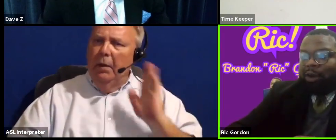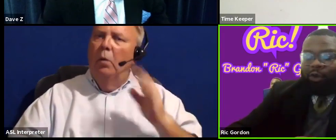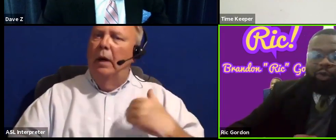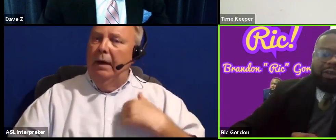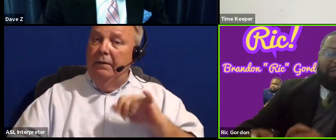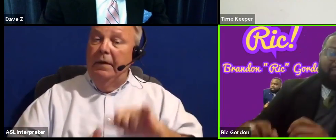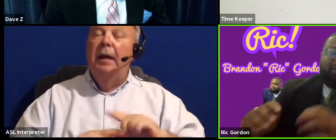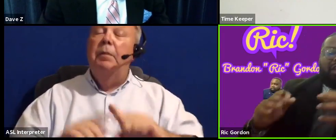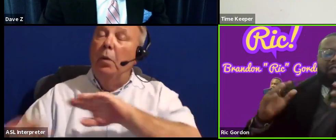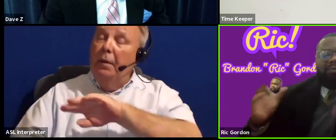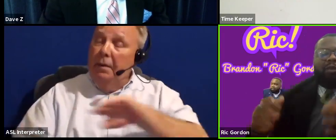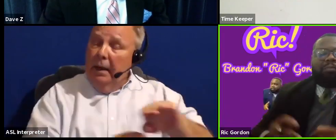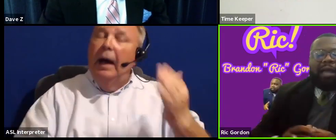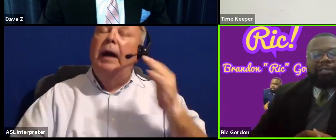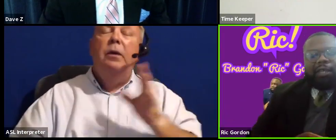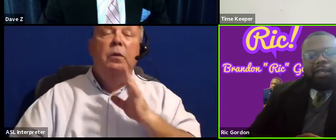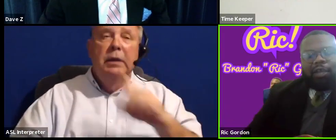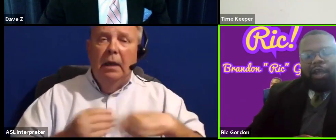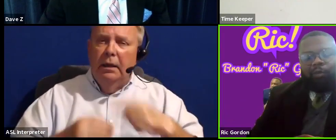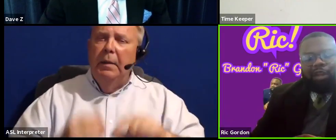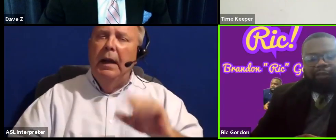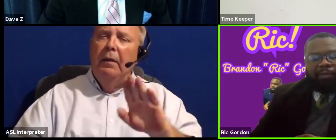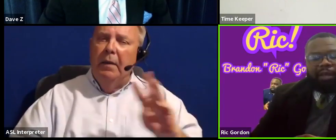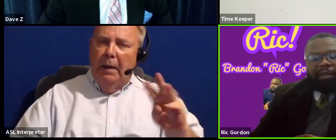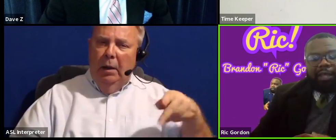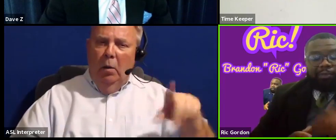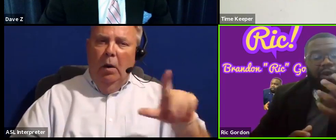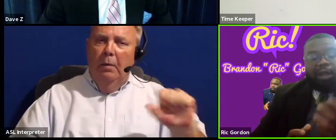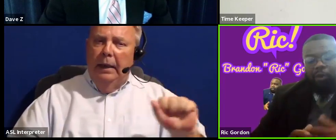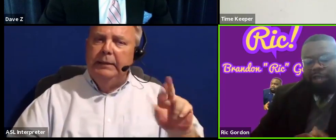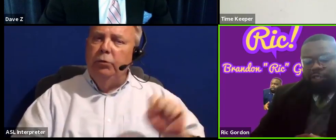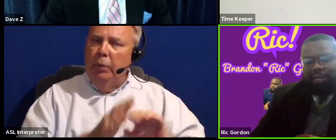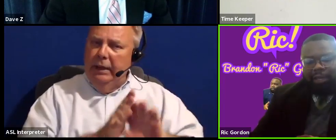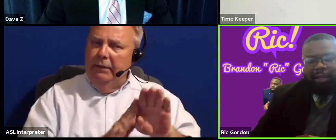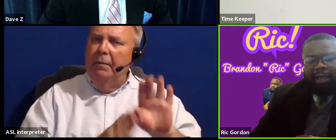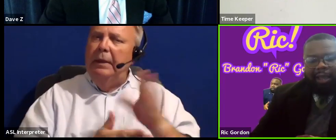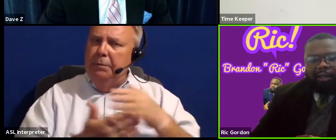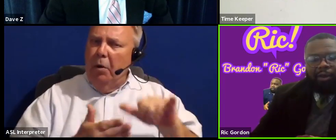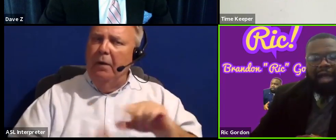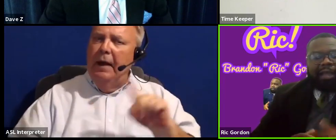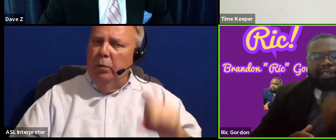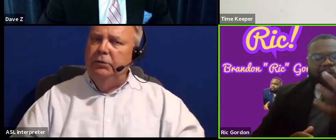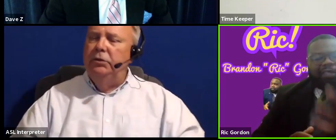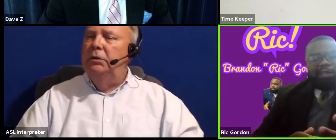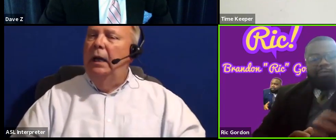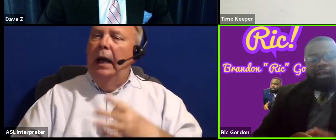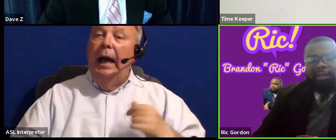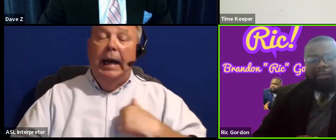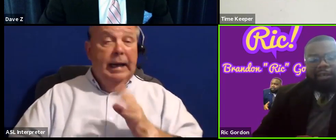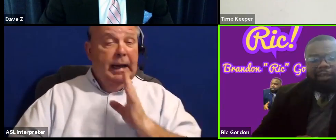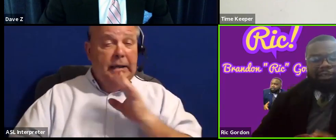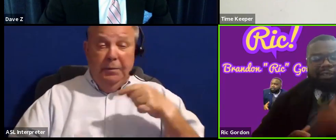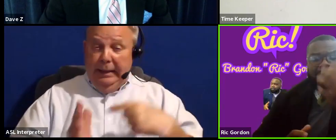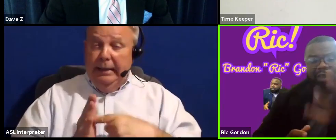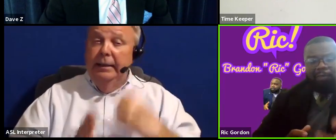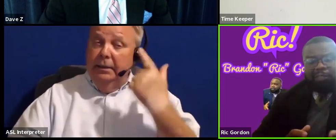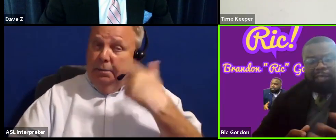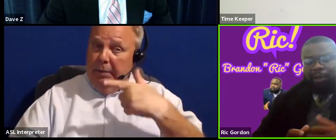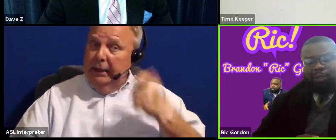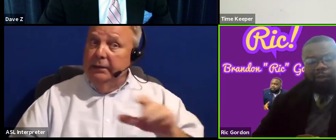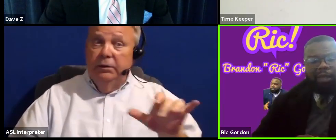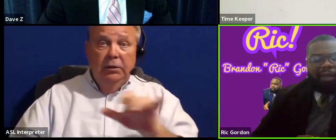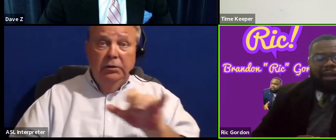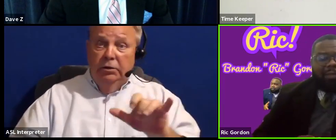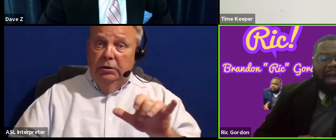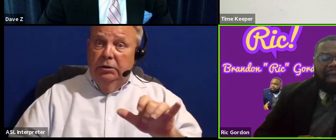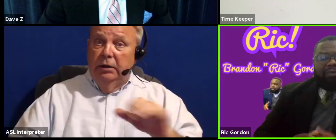Well, that being said, I know that we talked about the Beltway Plaza redevelopment as a part of that question. And, you know, I can speak to this because just like many